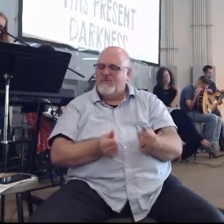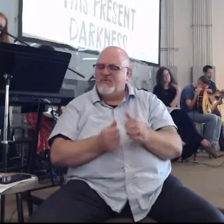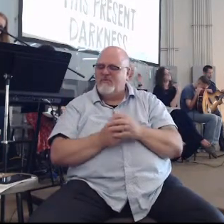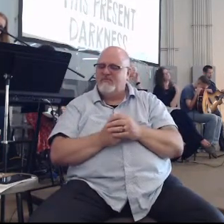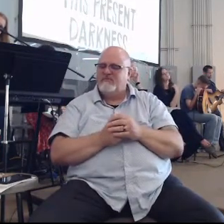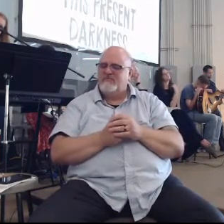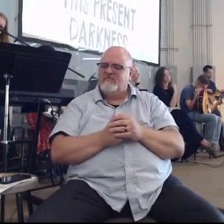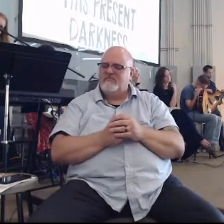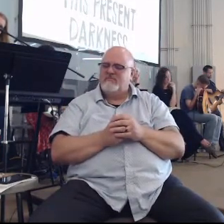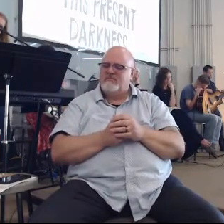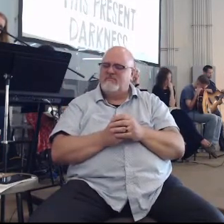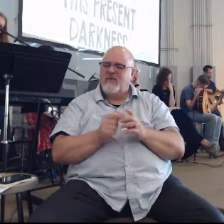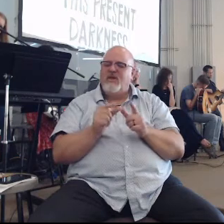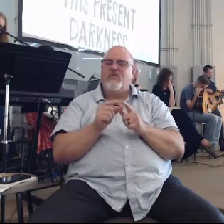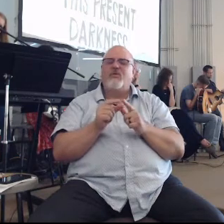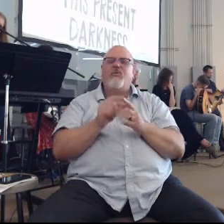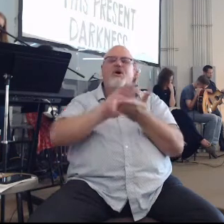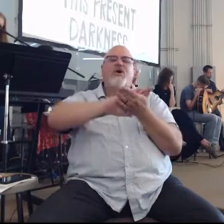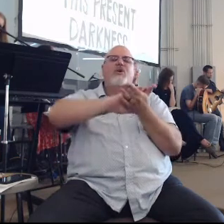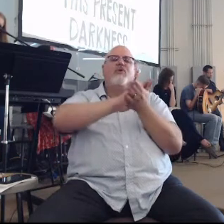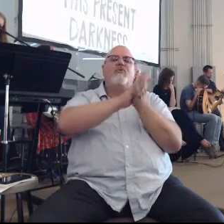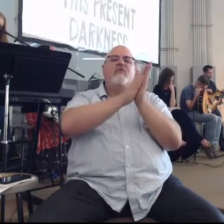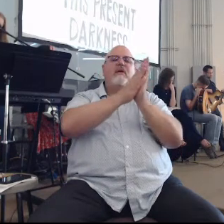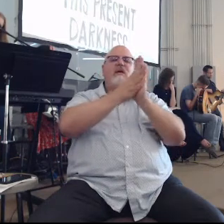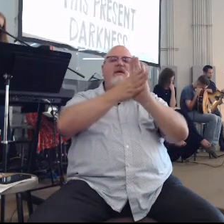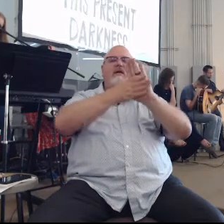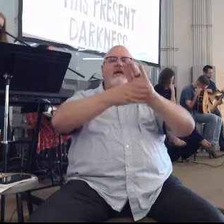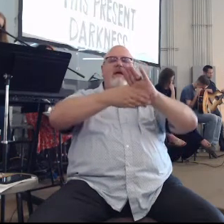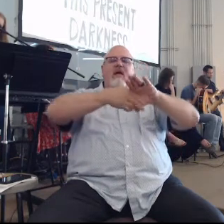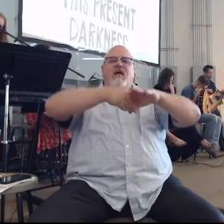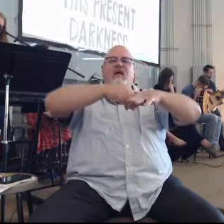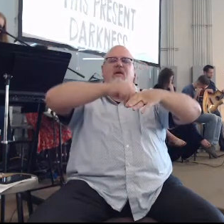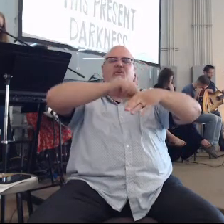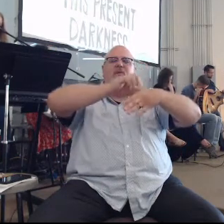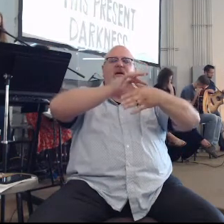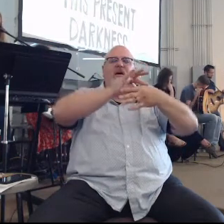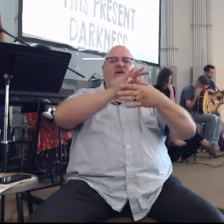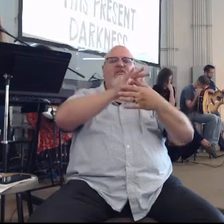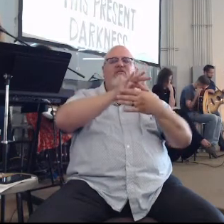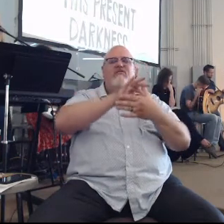The word became flesh and dwelt among us.